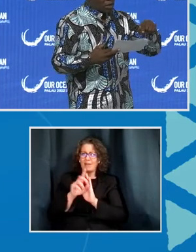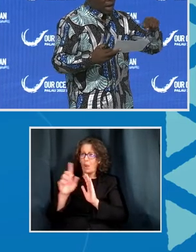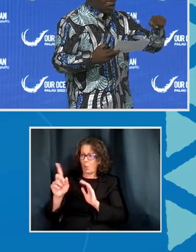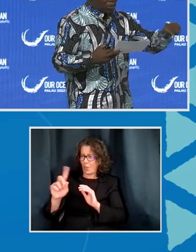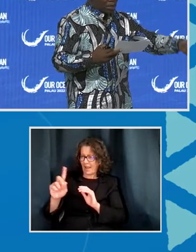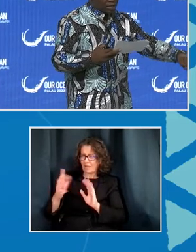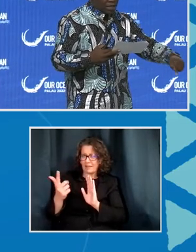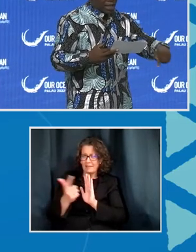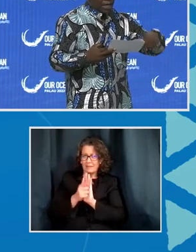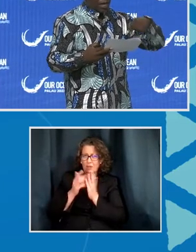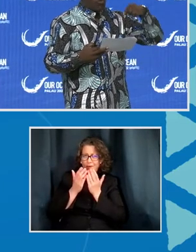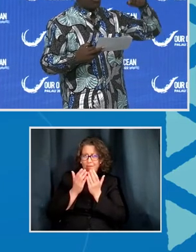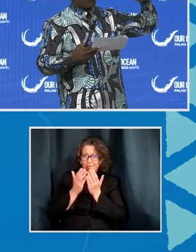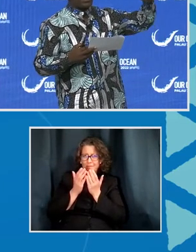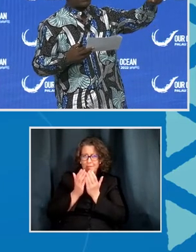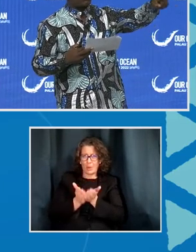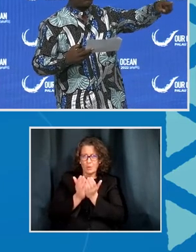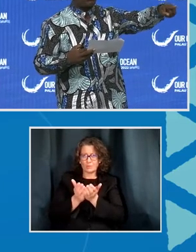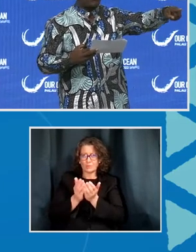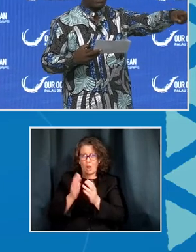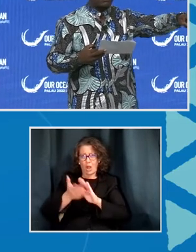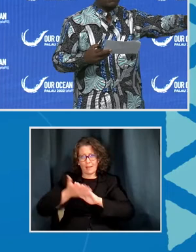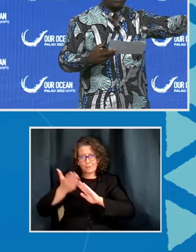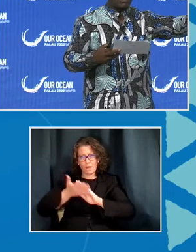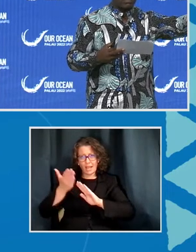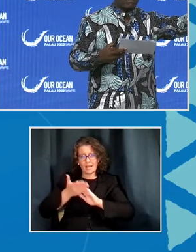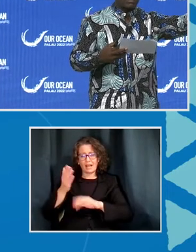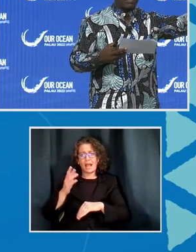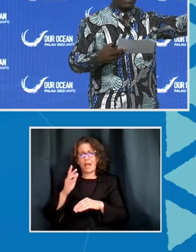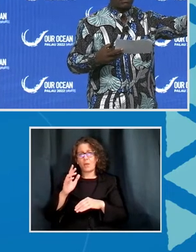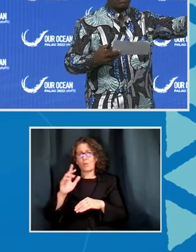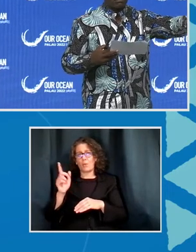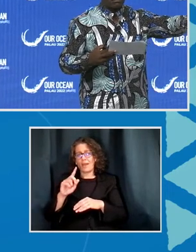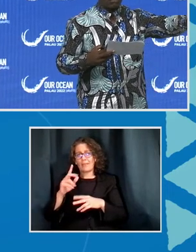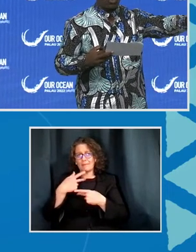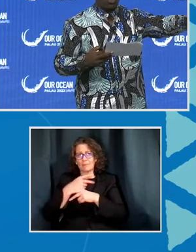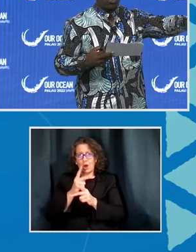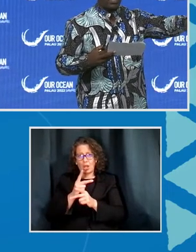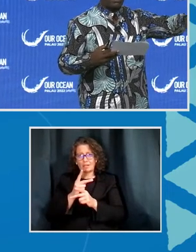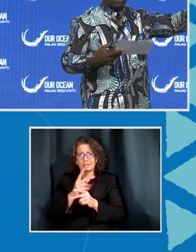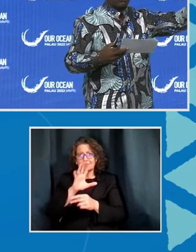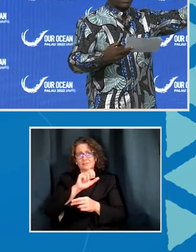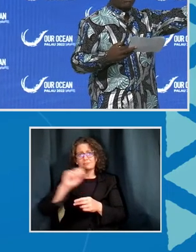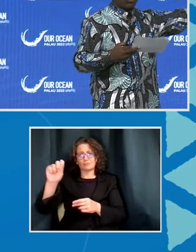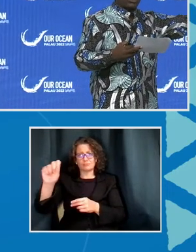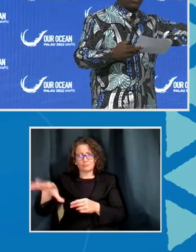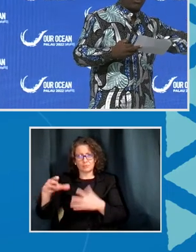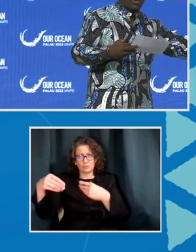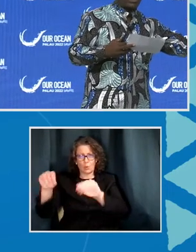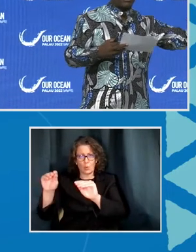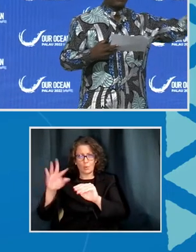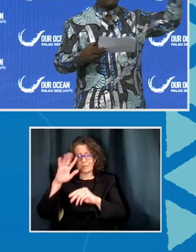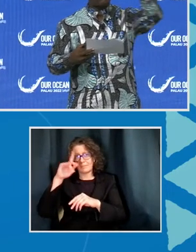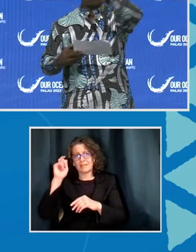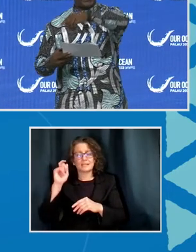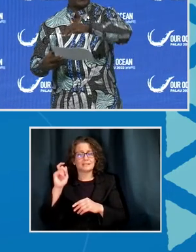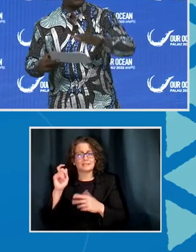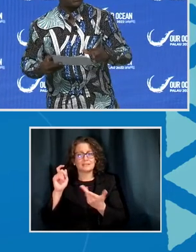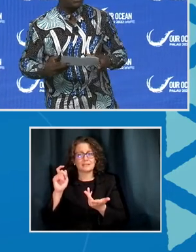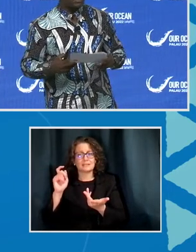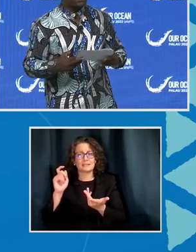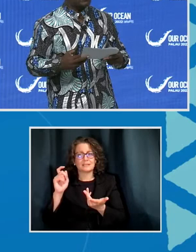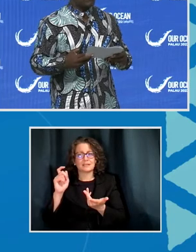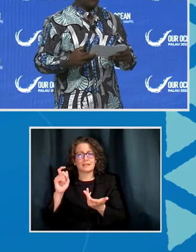boats are operating and where the product is landing at. Because all is about who is doing what and